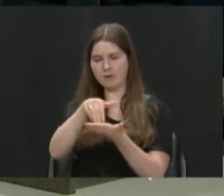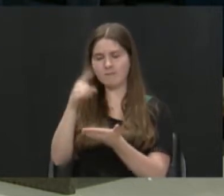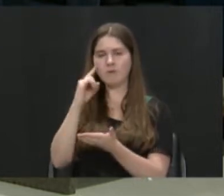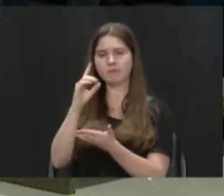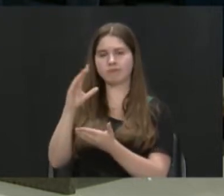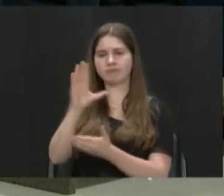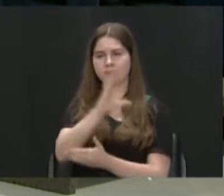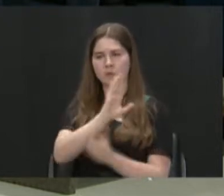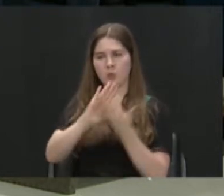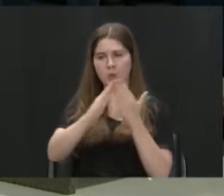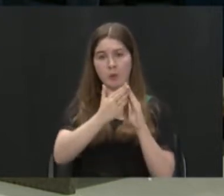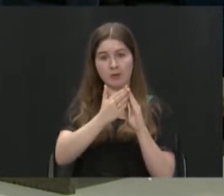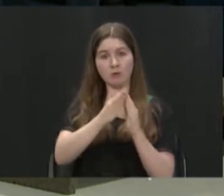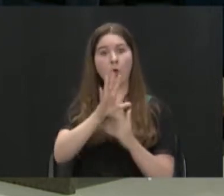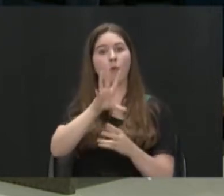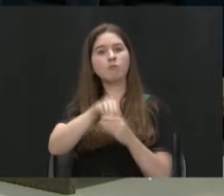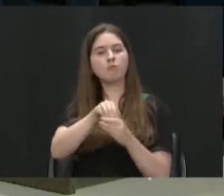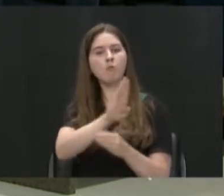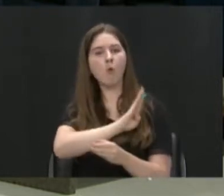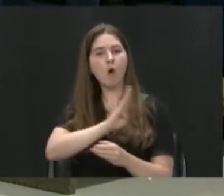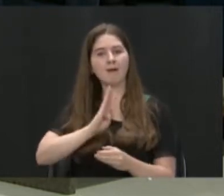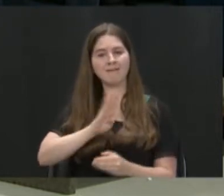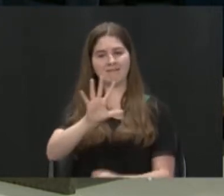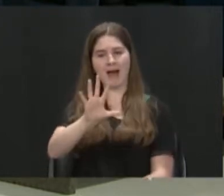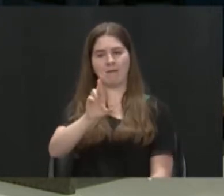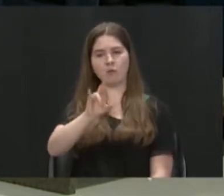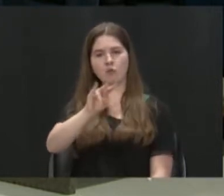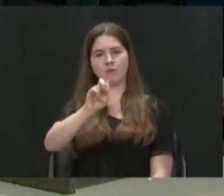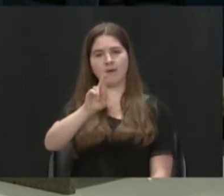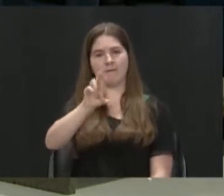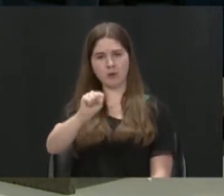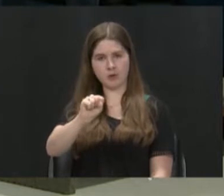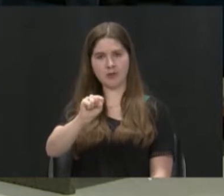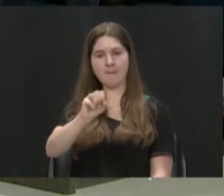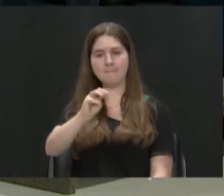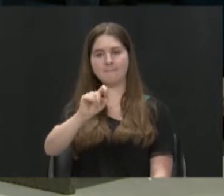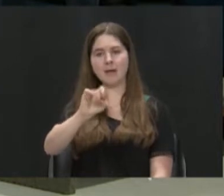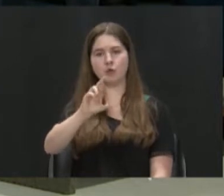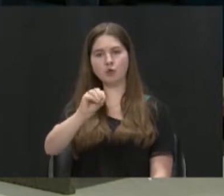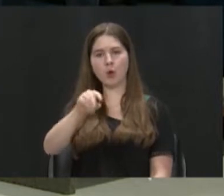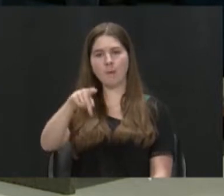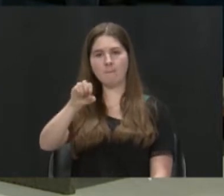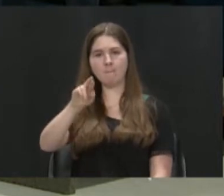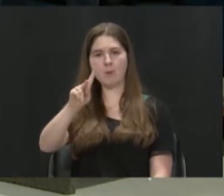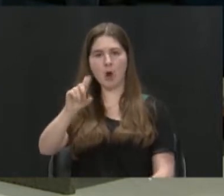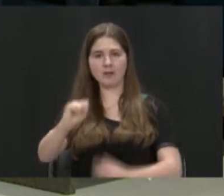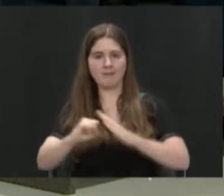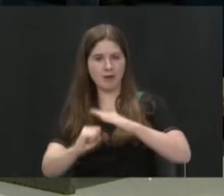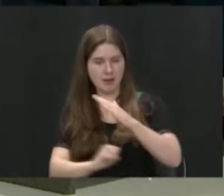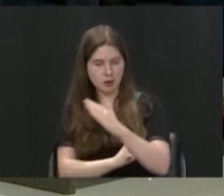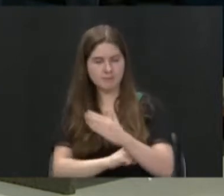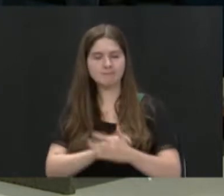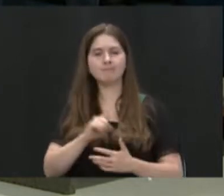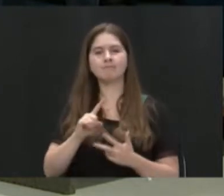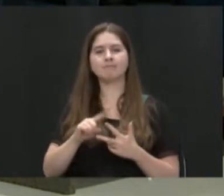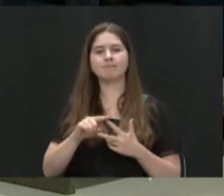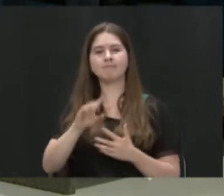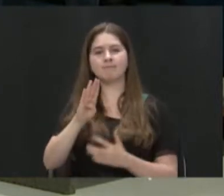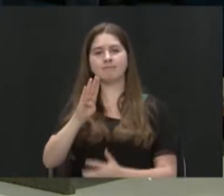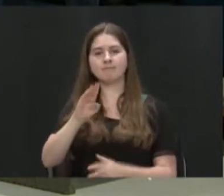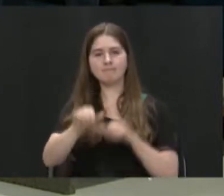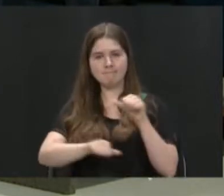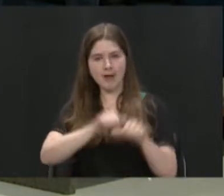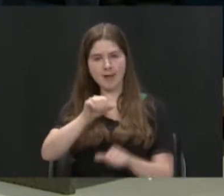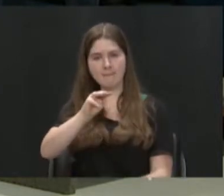including Five Rivers Metroparks Foundation, the Miami Valley, or yes, the Bike Miami Valley and Partners